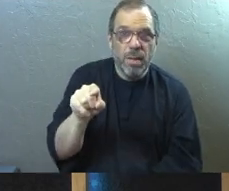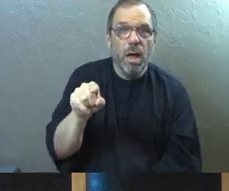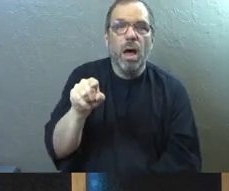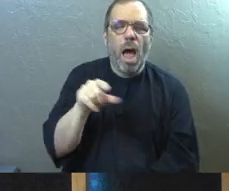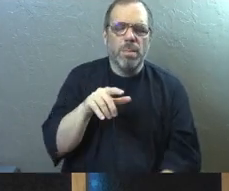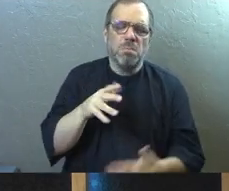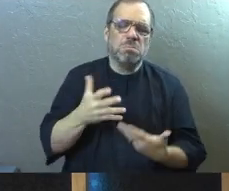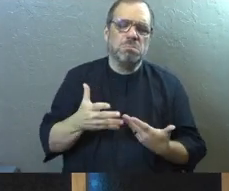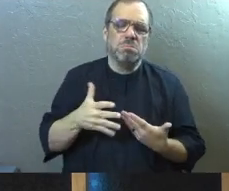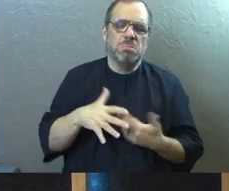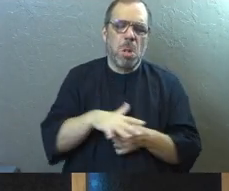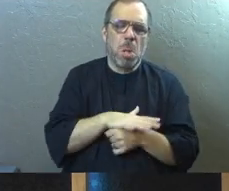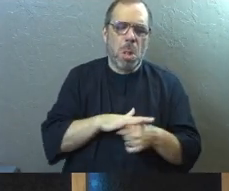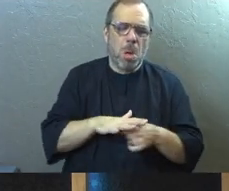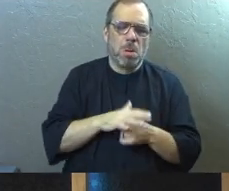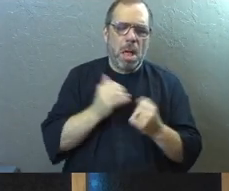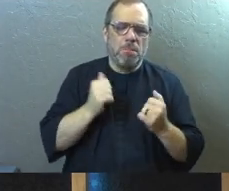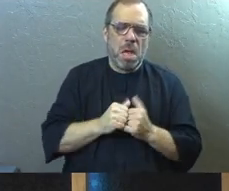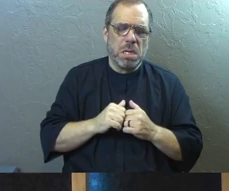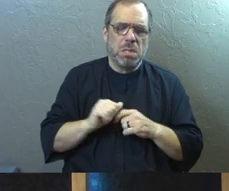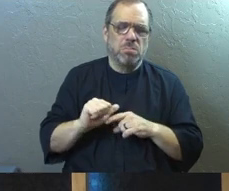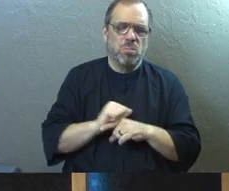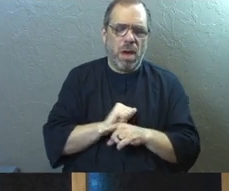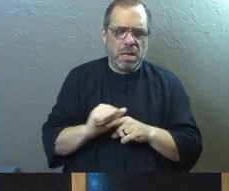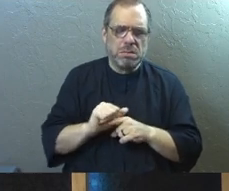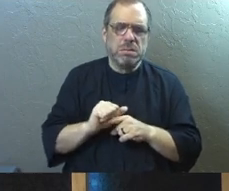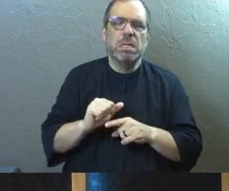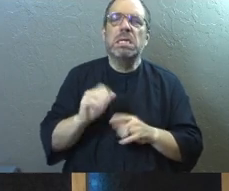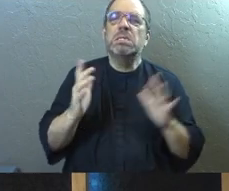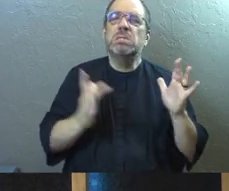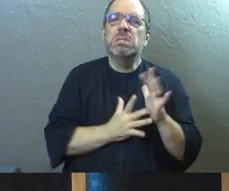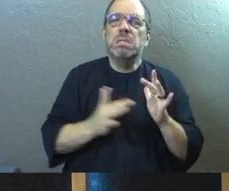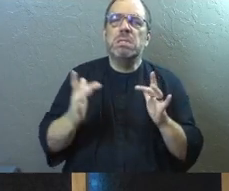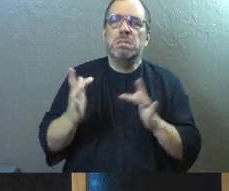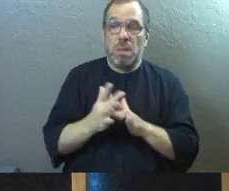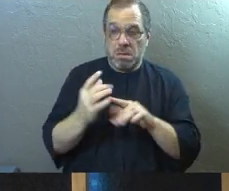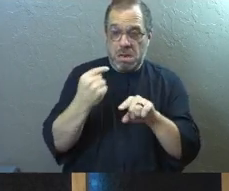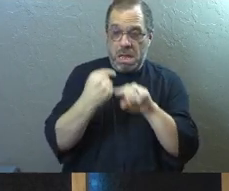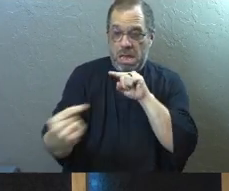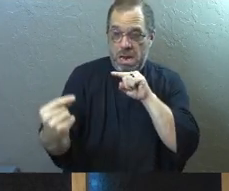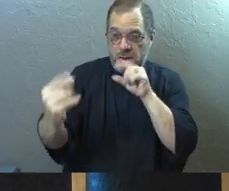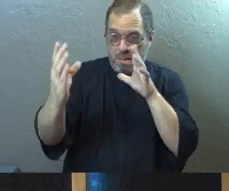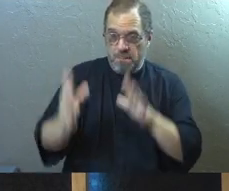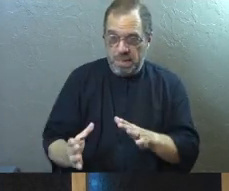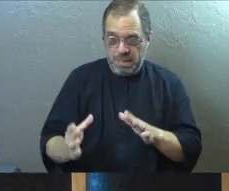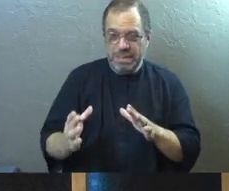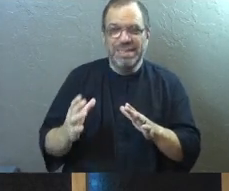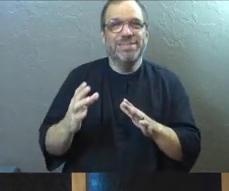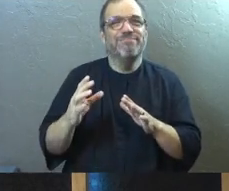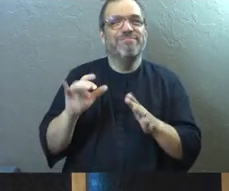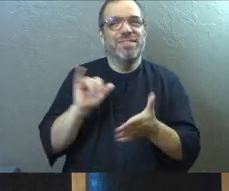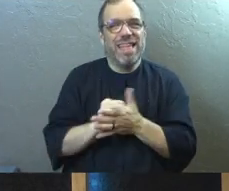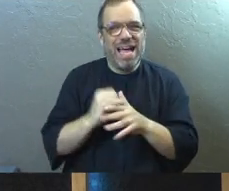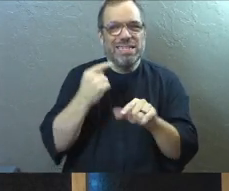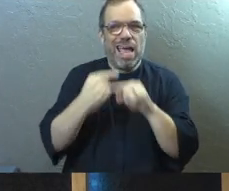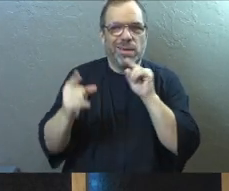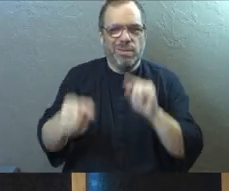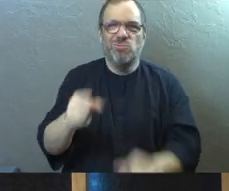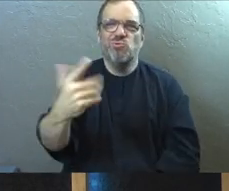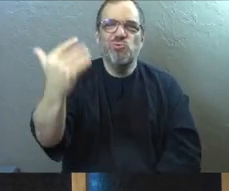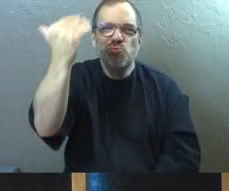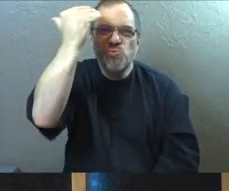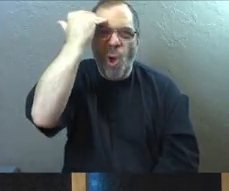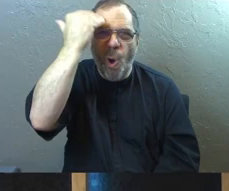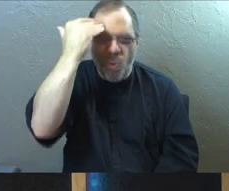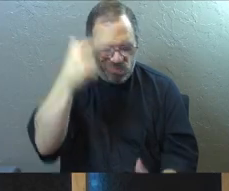Because localize it. Make it practical. Jesus is talking about enemies. I believe this is likely enemies that you know.